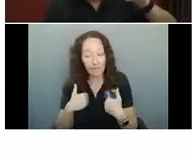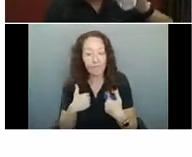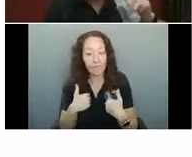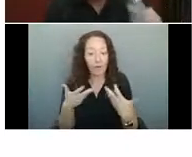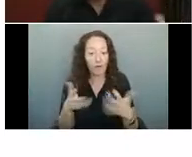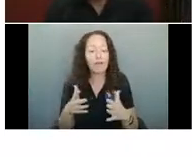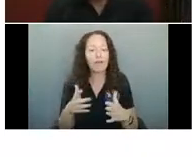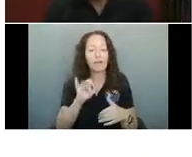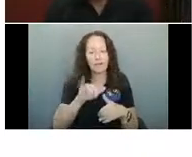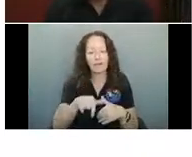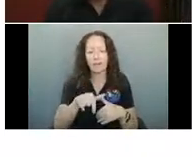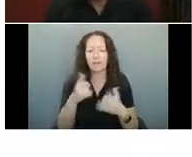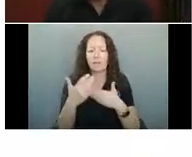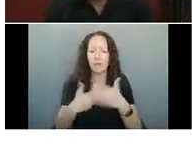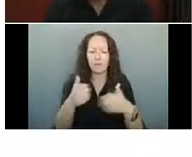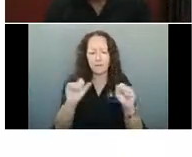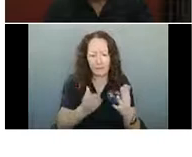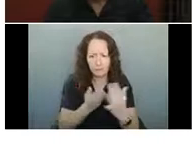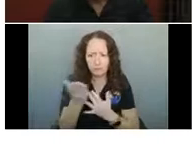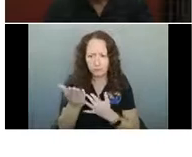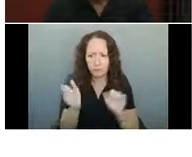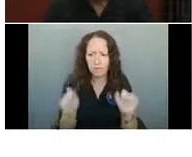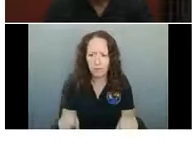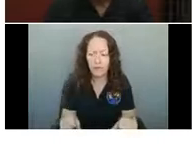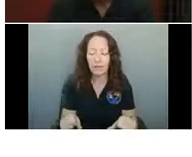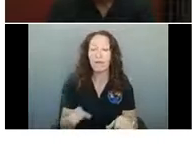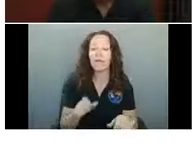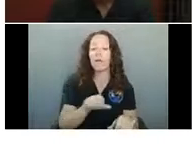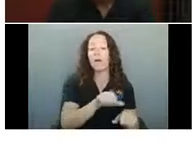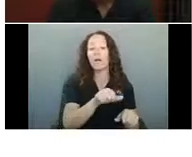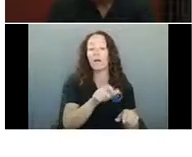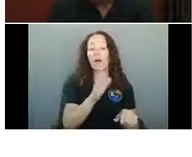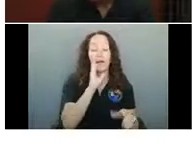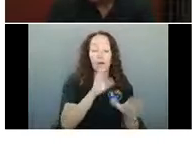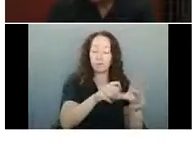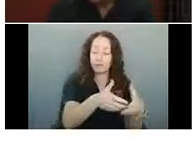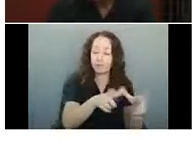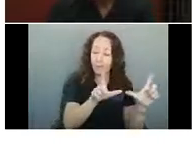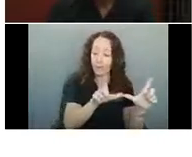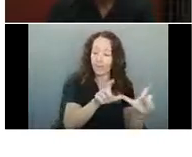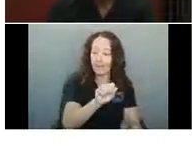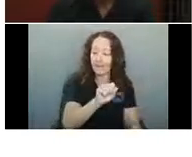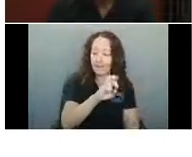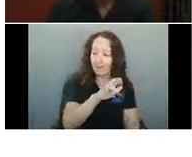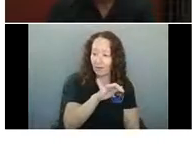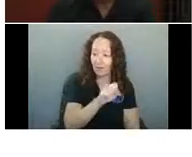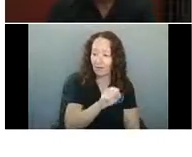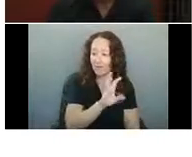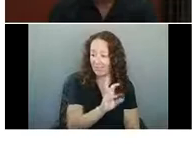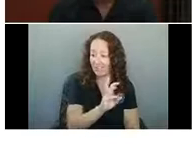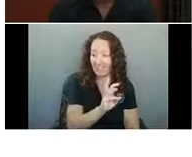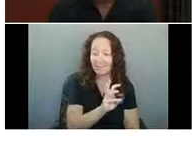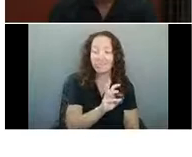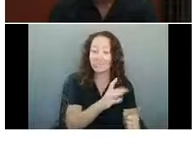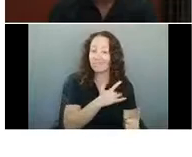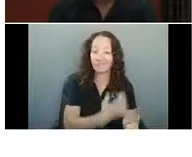especially those series six licenses that didn't otherwise have food, or not substantial amounts of food associated with